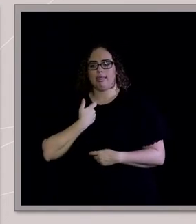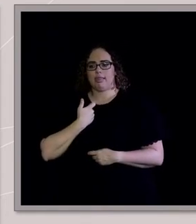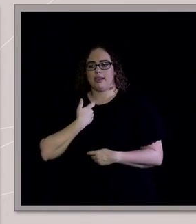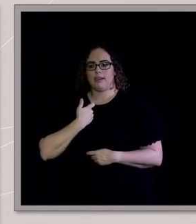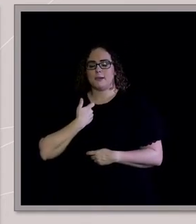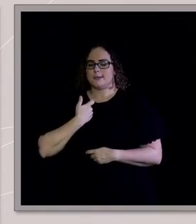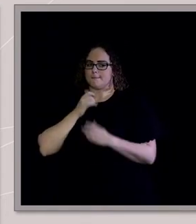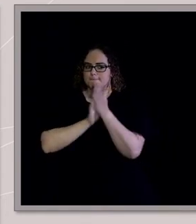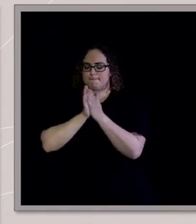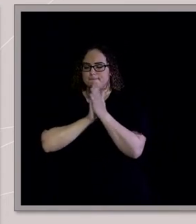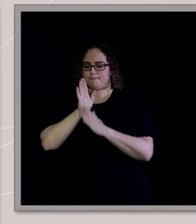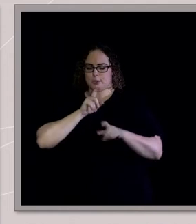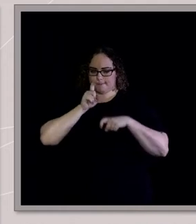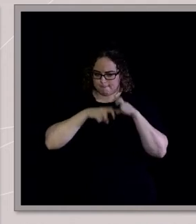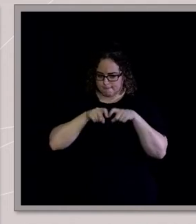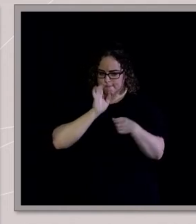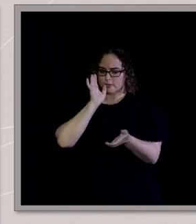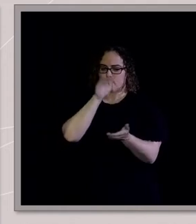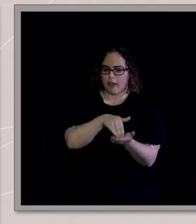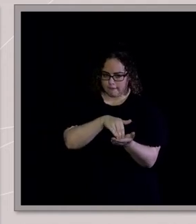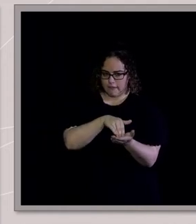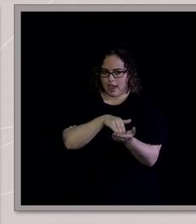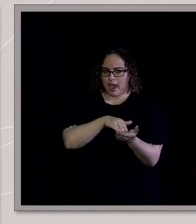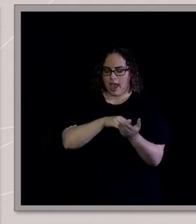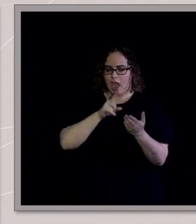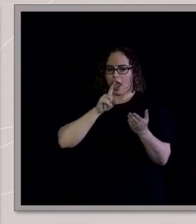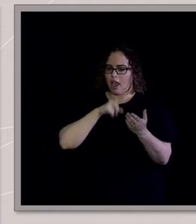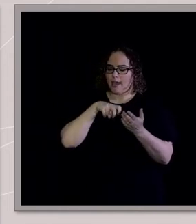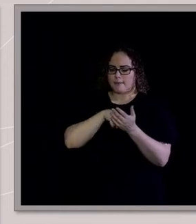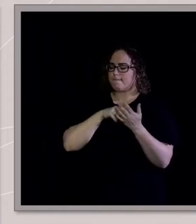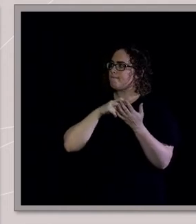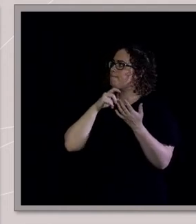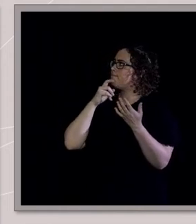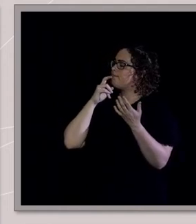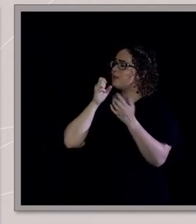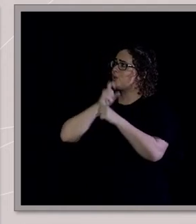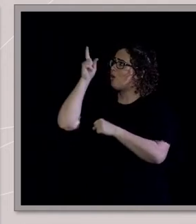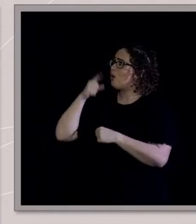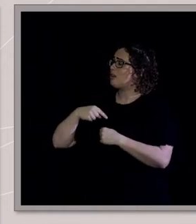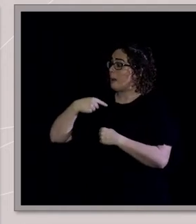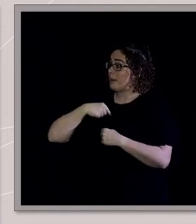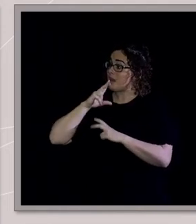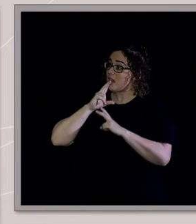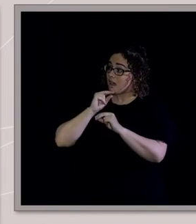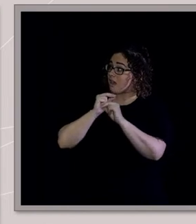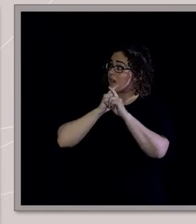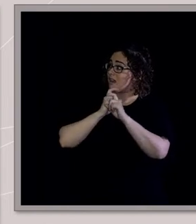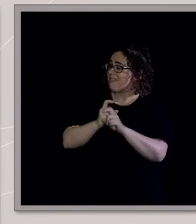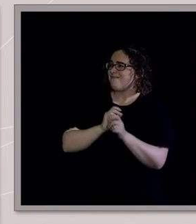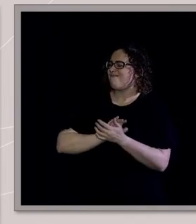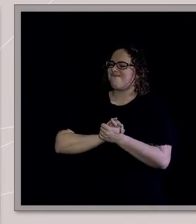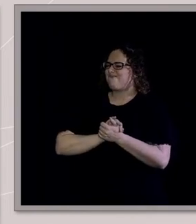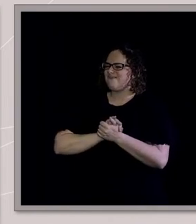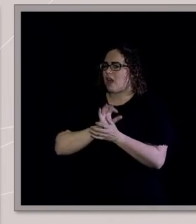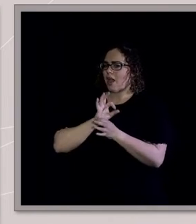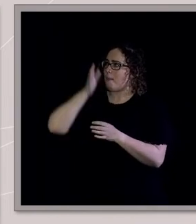for the first time, I just honestly say to God, look, I don't think I really speak in tongues. I'm going to be honest with